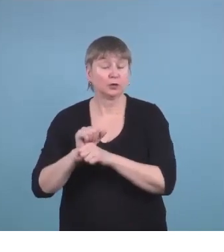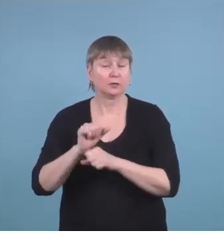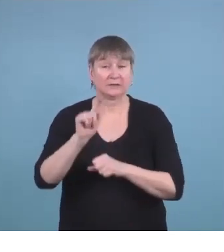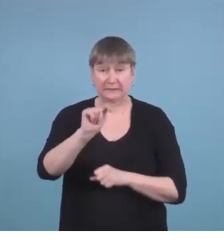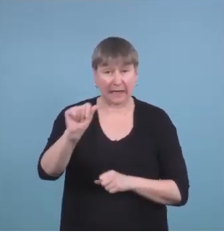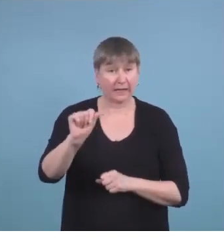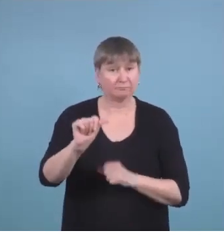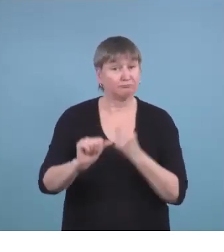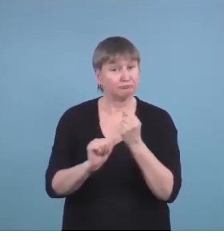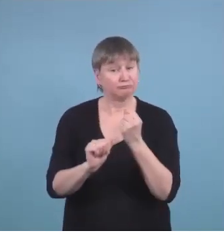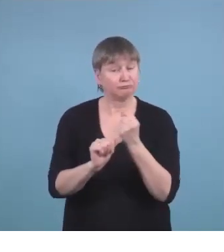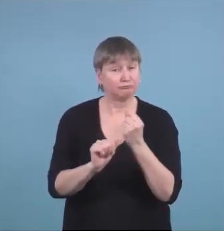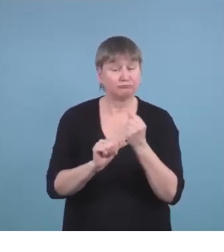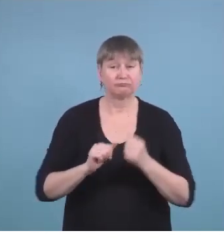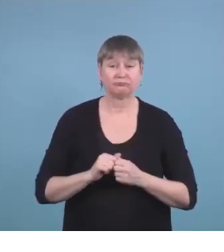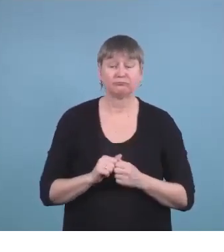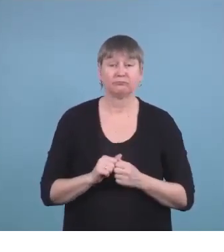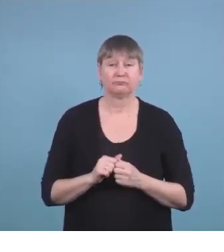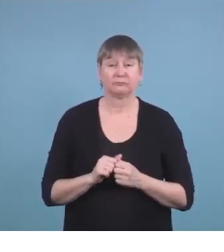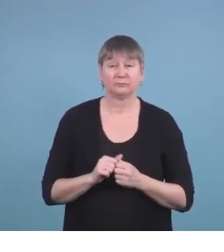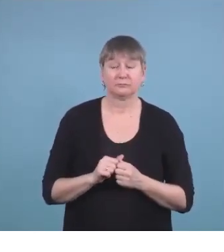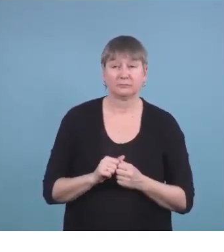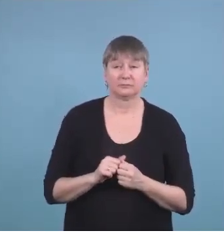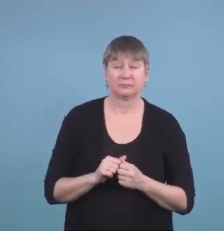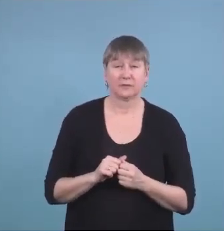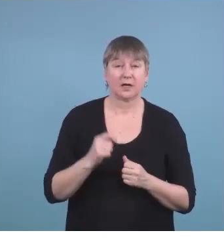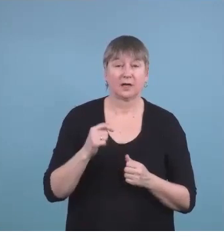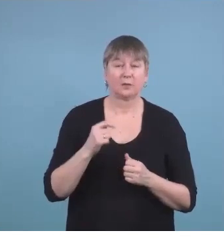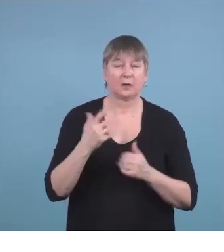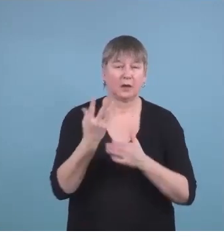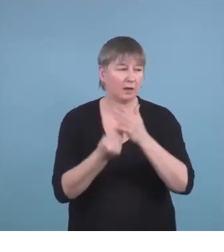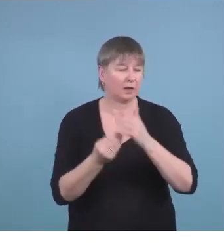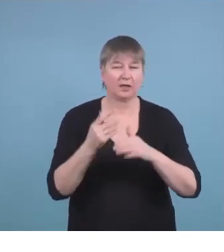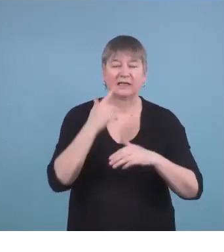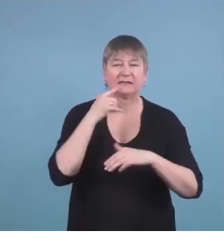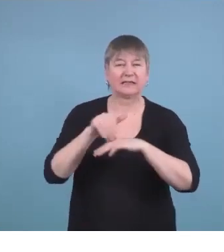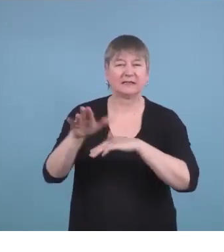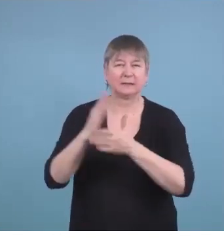we've also sent some over to the elementary school and